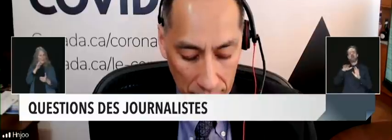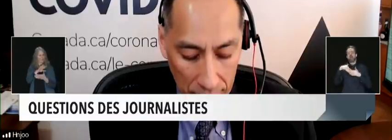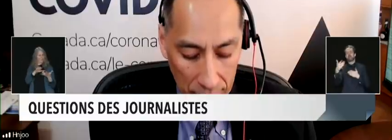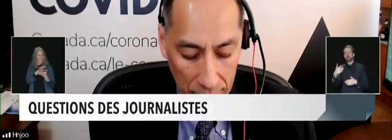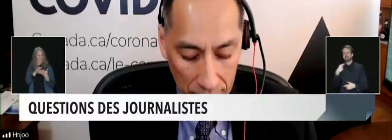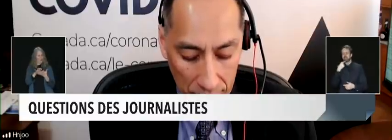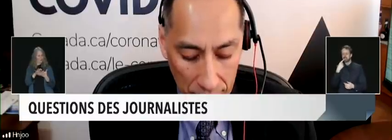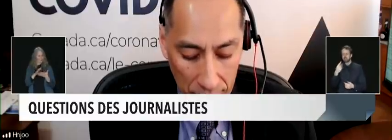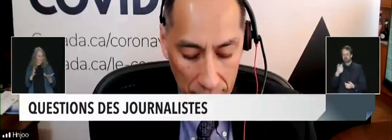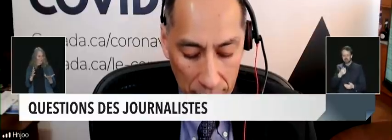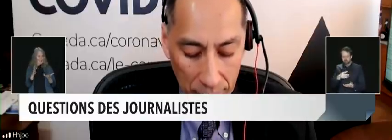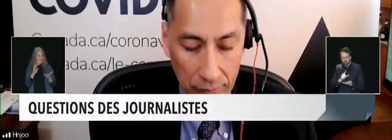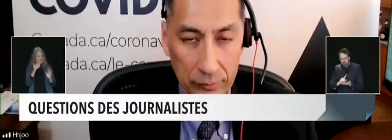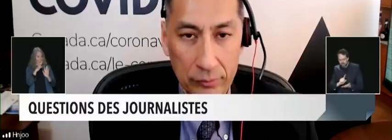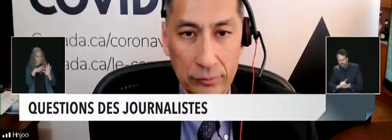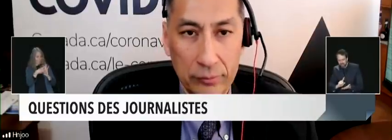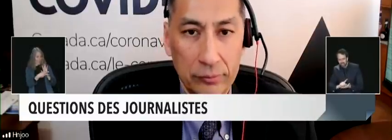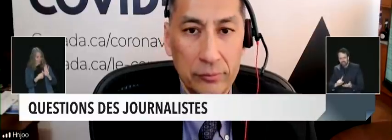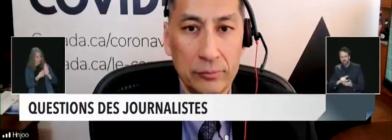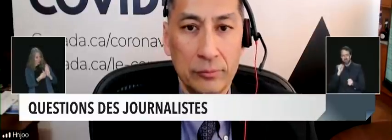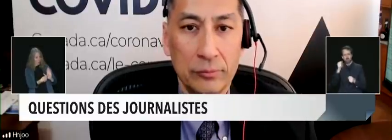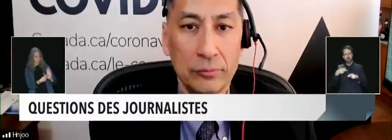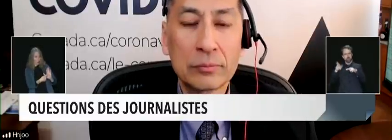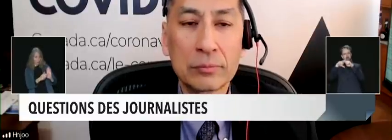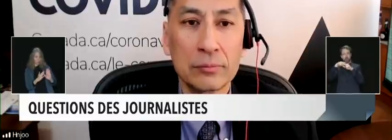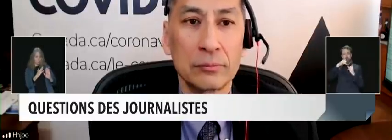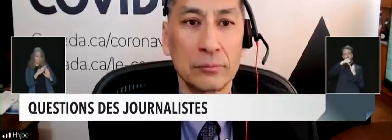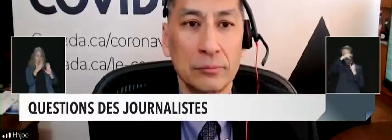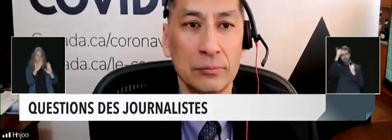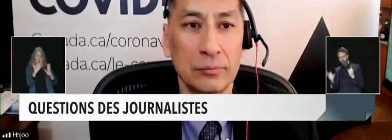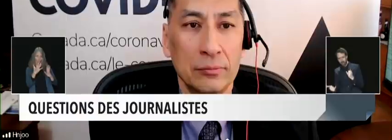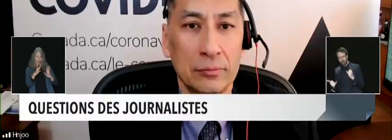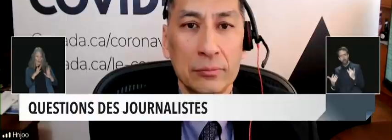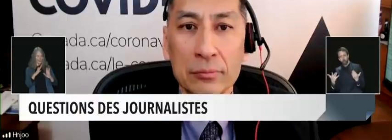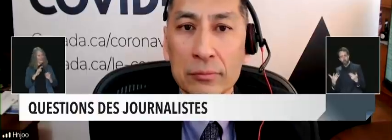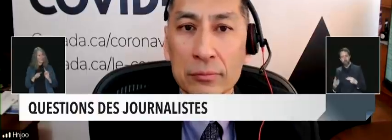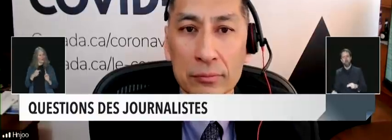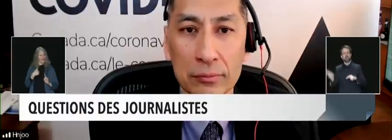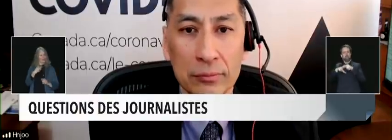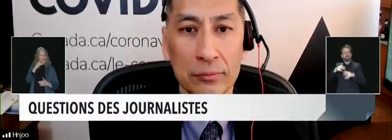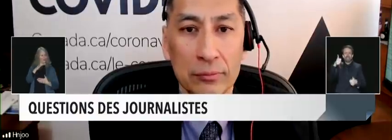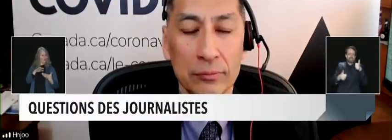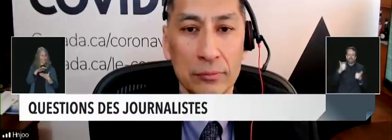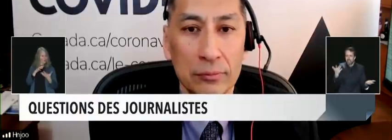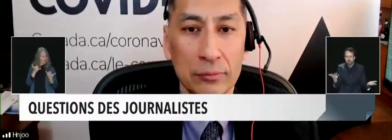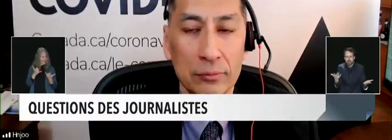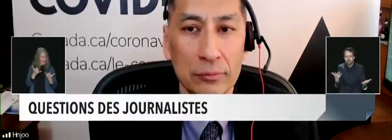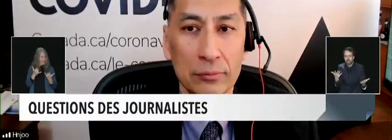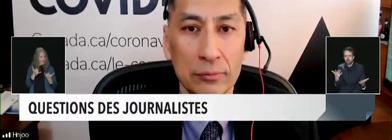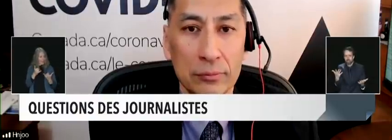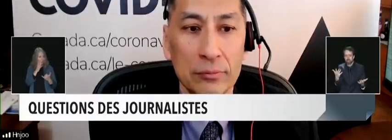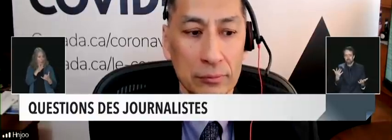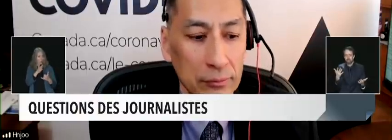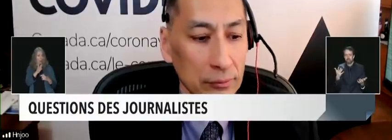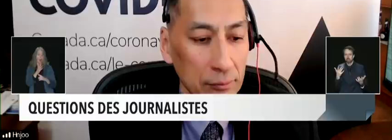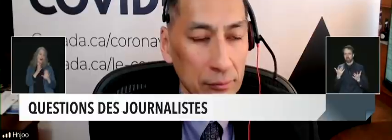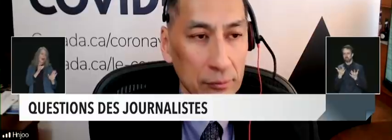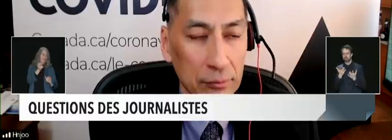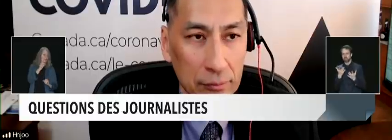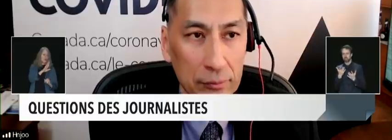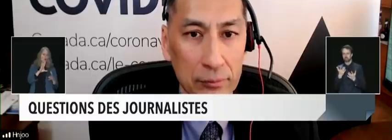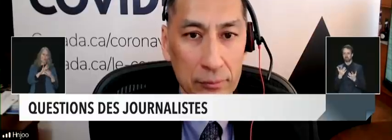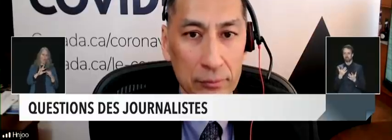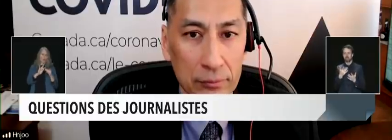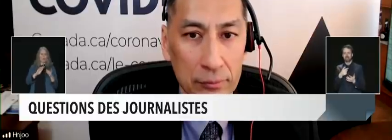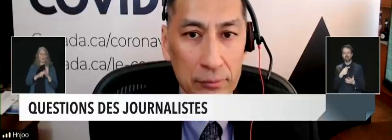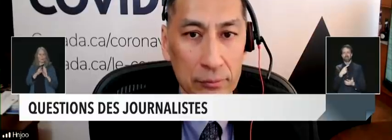you're saying. I understand that you can only say with certainty that we've hit the peak after it's over but it seems to be